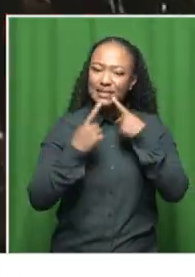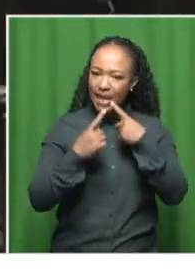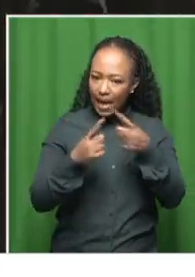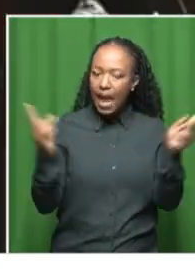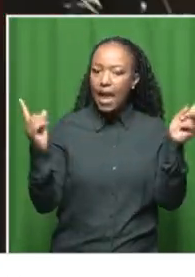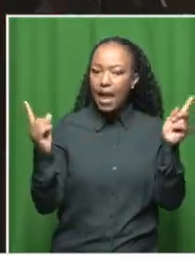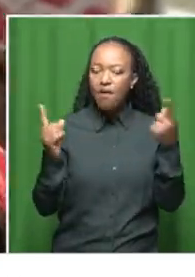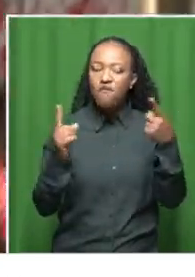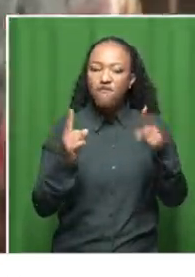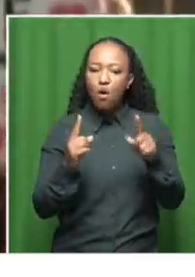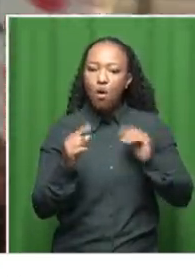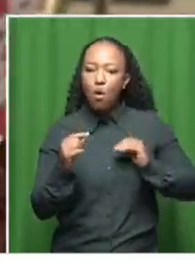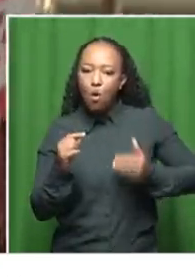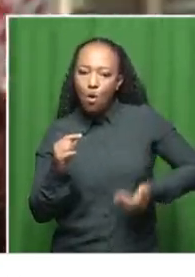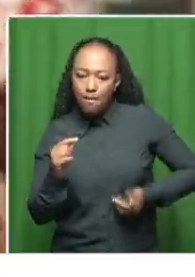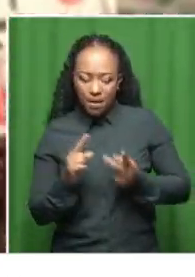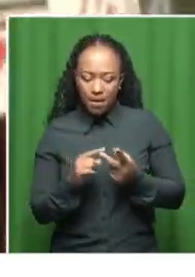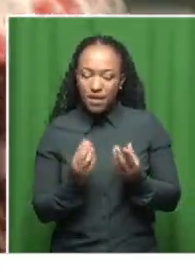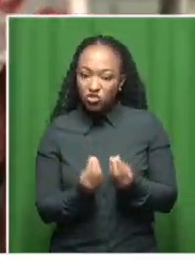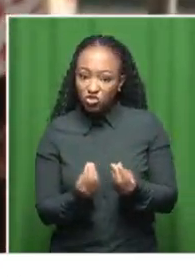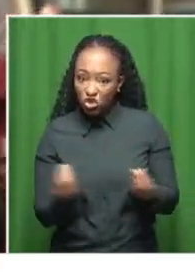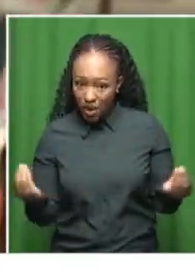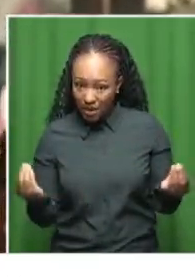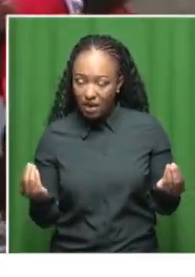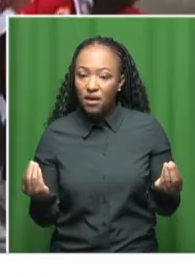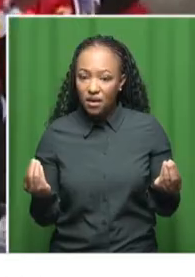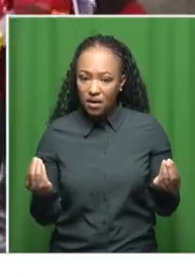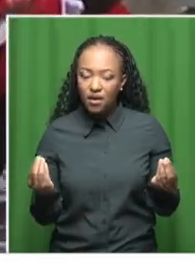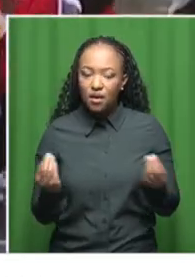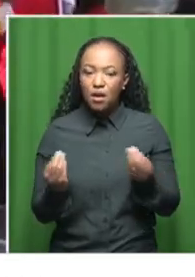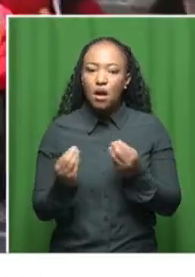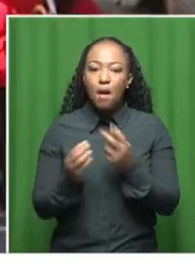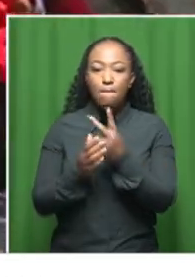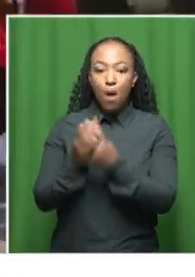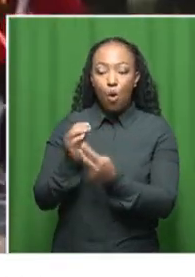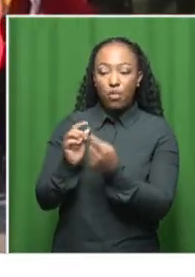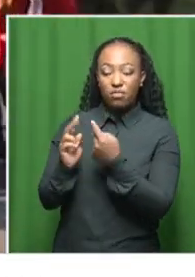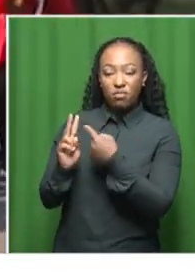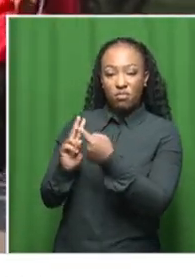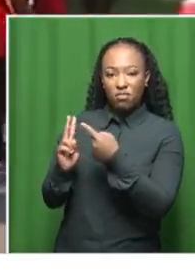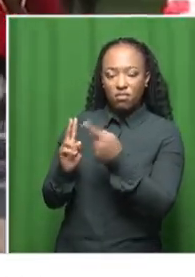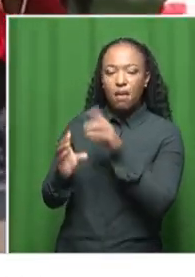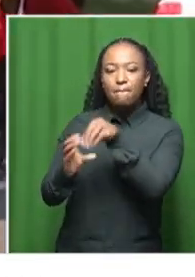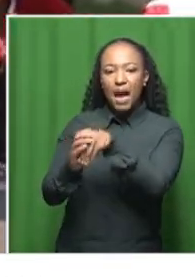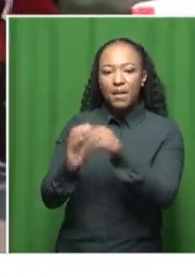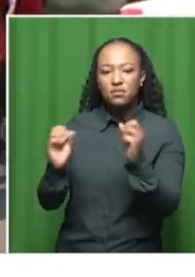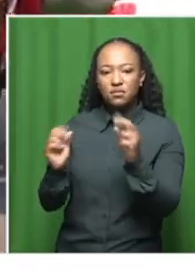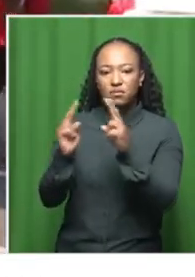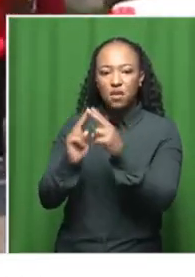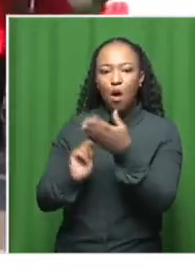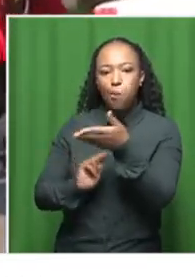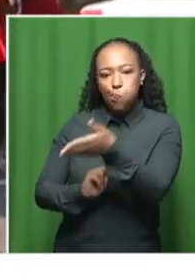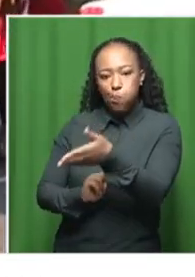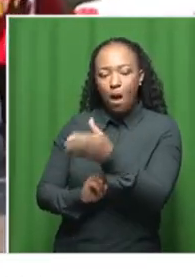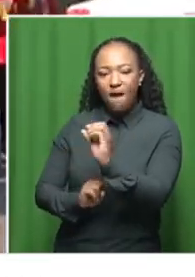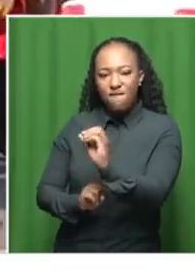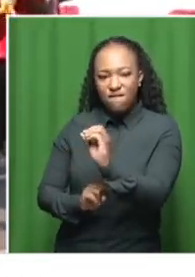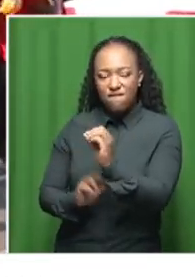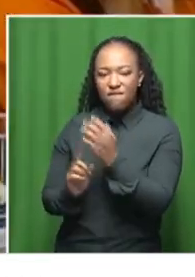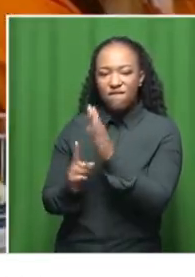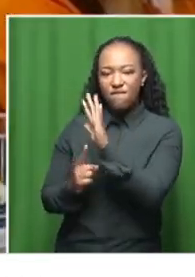against women and children and both our guests will be part of the summit and they join us now for this discussion.